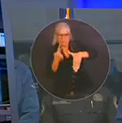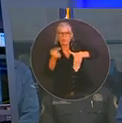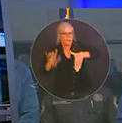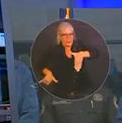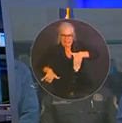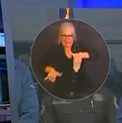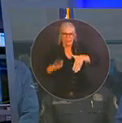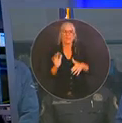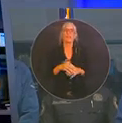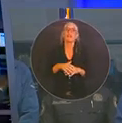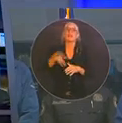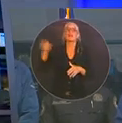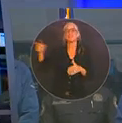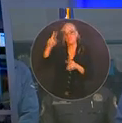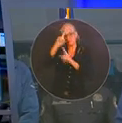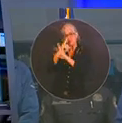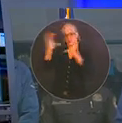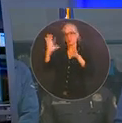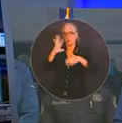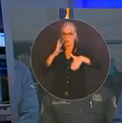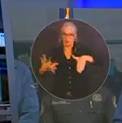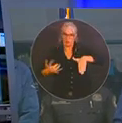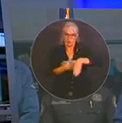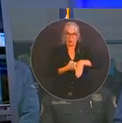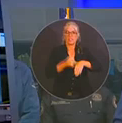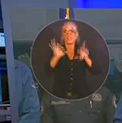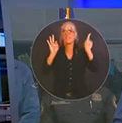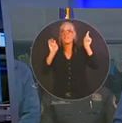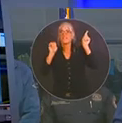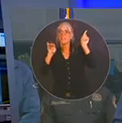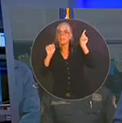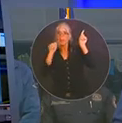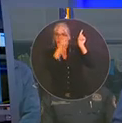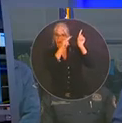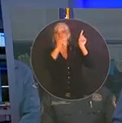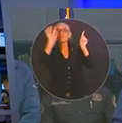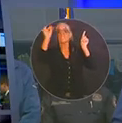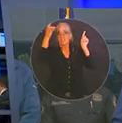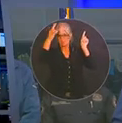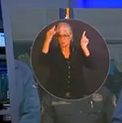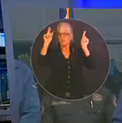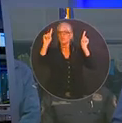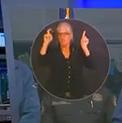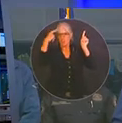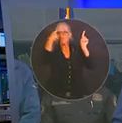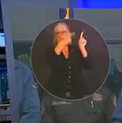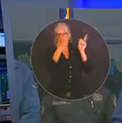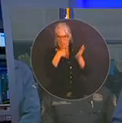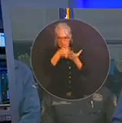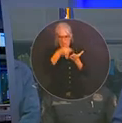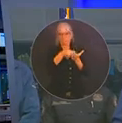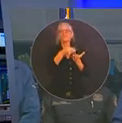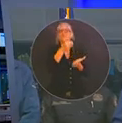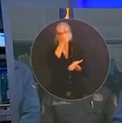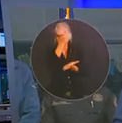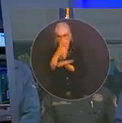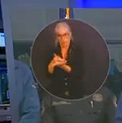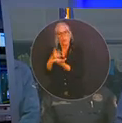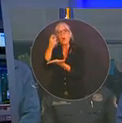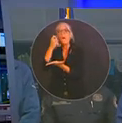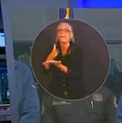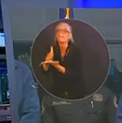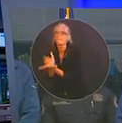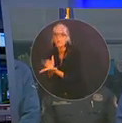requests from FEMA. Federal government has approved a portion of our request. There are going to be landfall requests for major